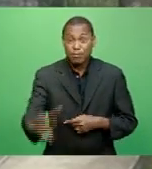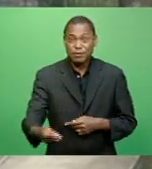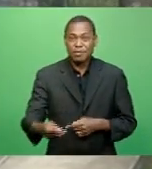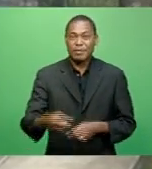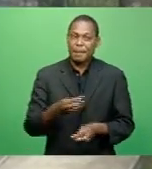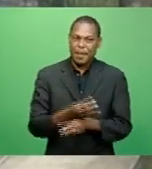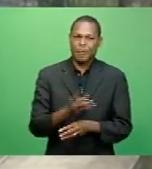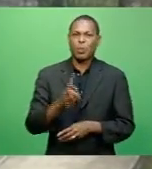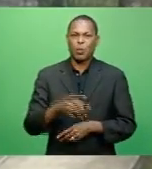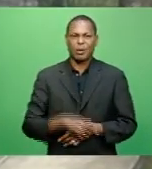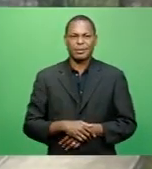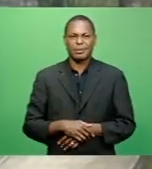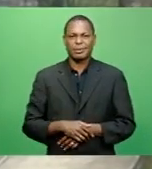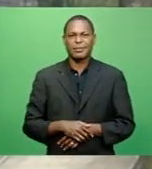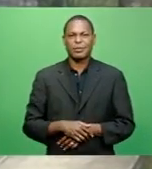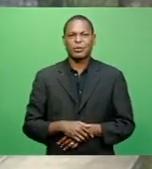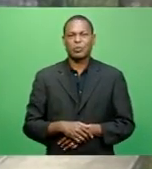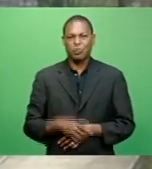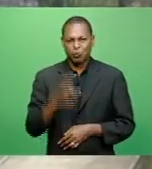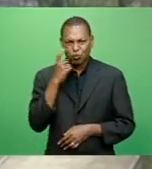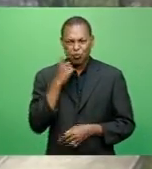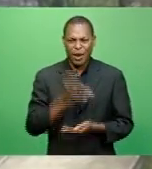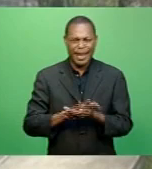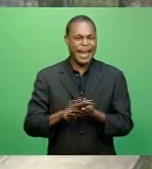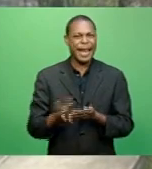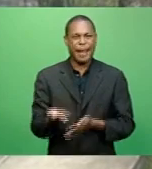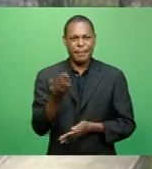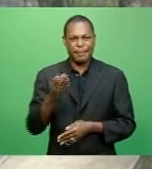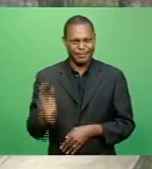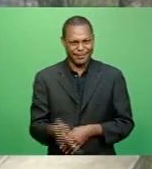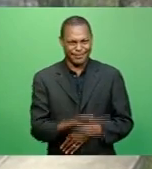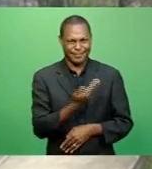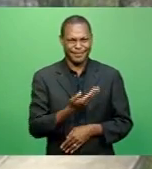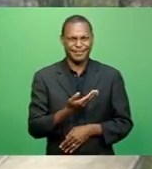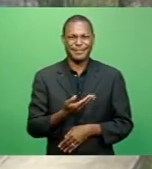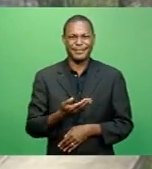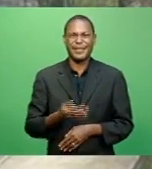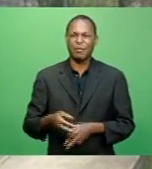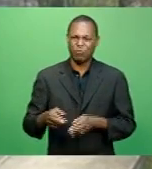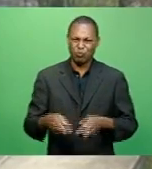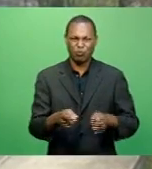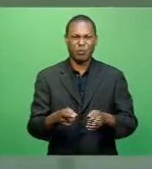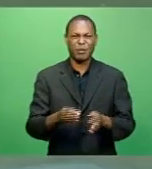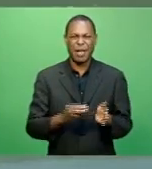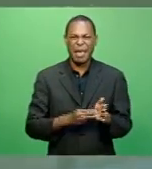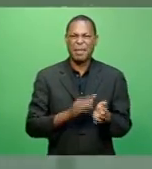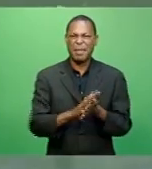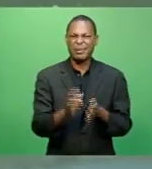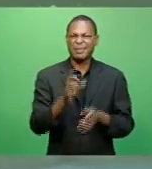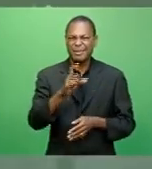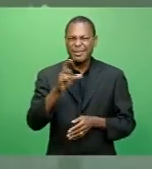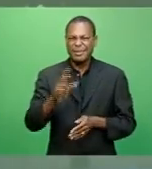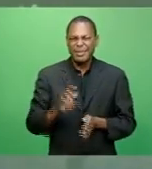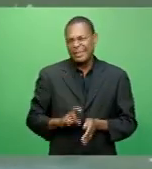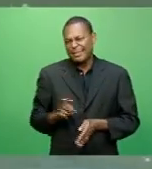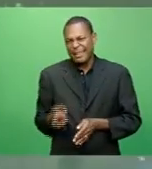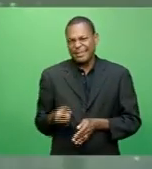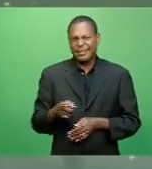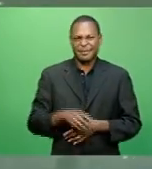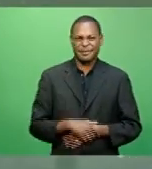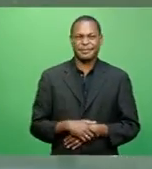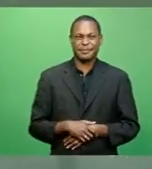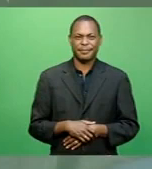it's part of our heritage, and it's also a national site for everyone over here. Suwa stand-up paddler